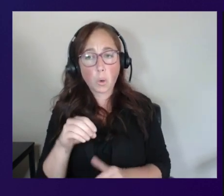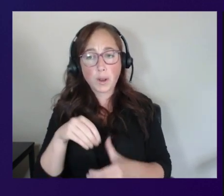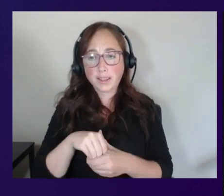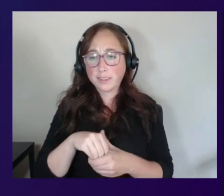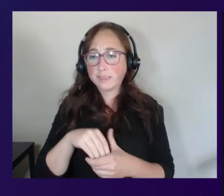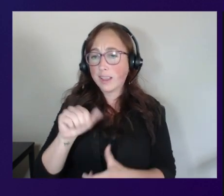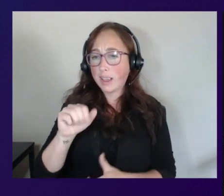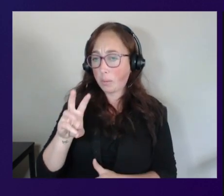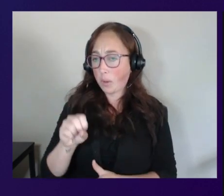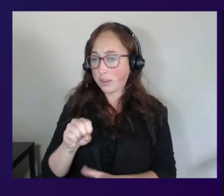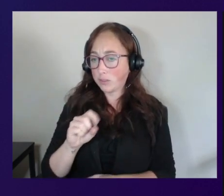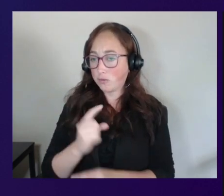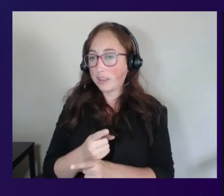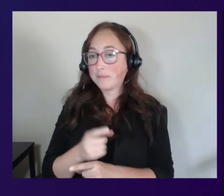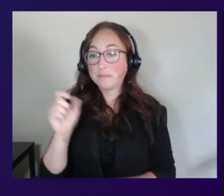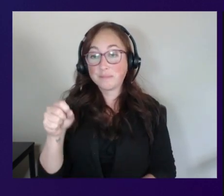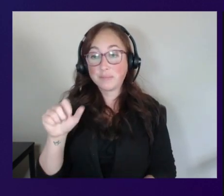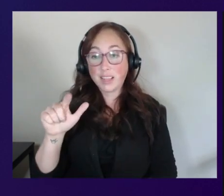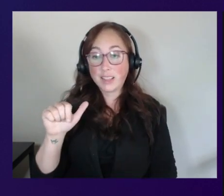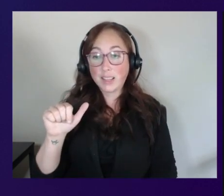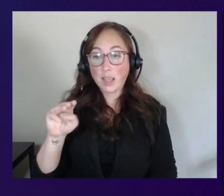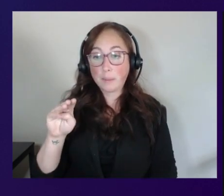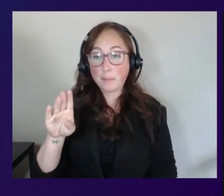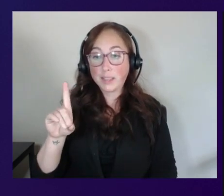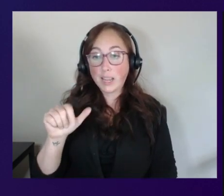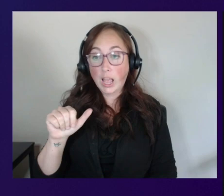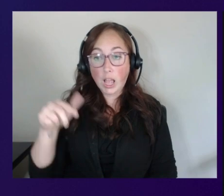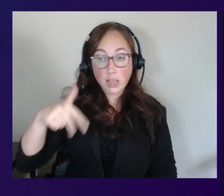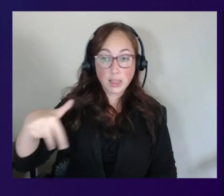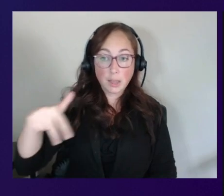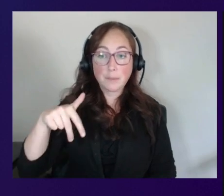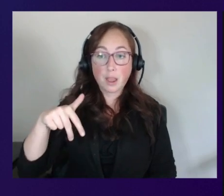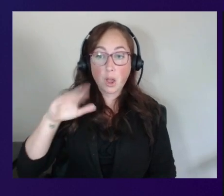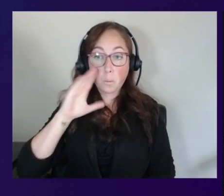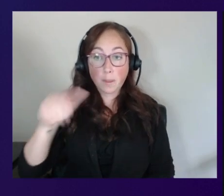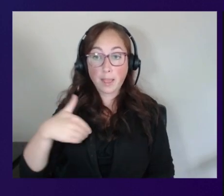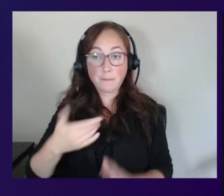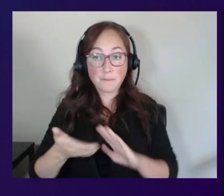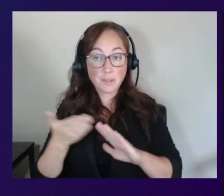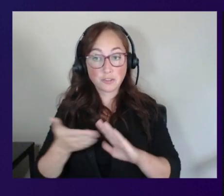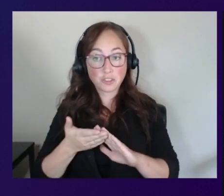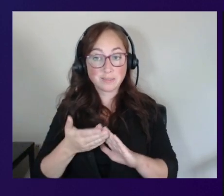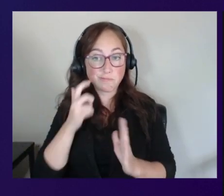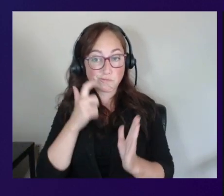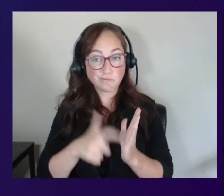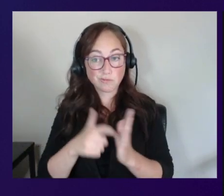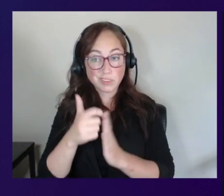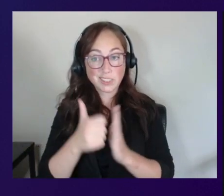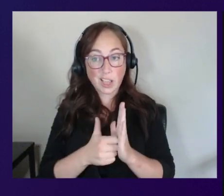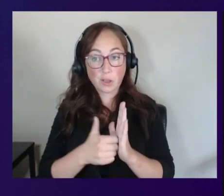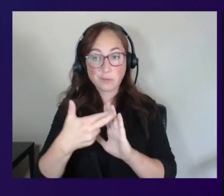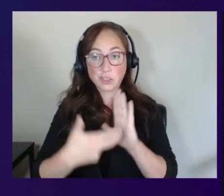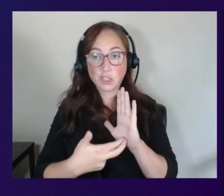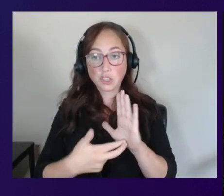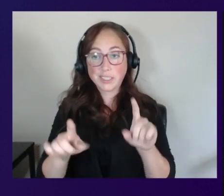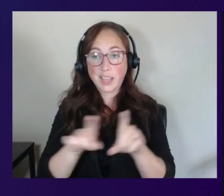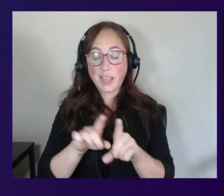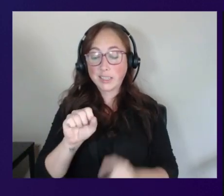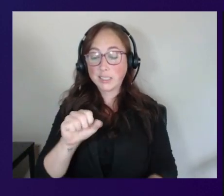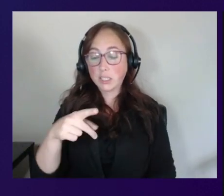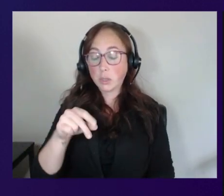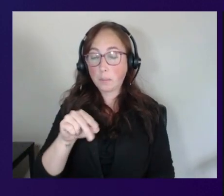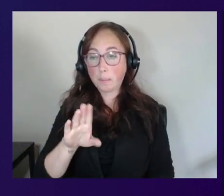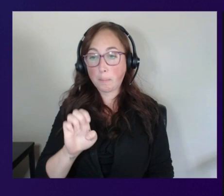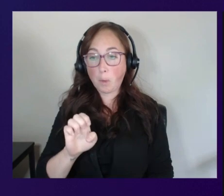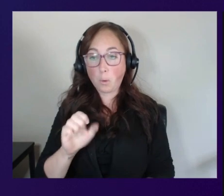yeah so lambda in this case is going to actually have a function that registers the account as a spoke account in the dynamo db table on